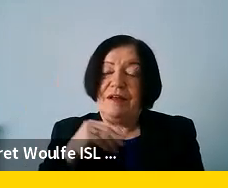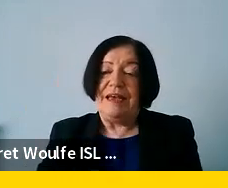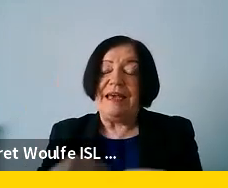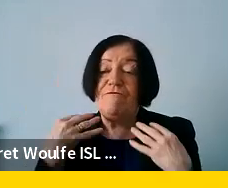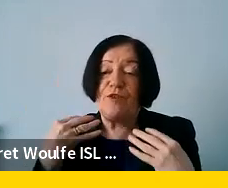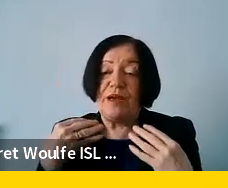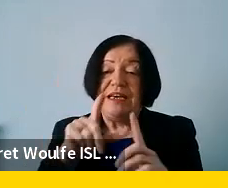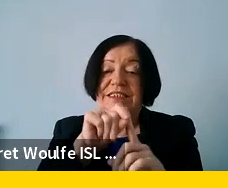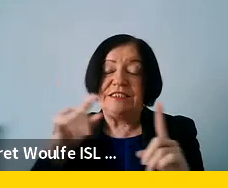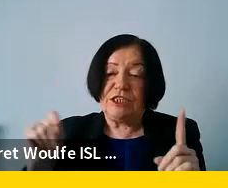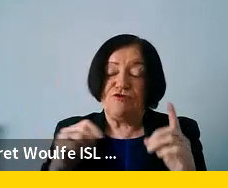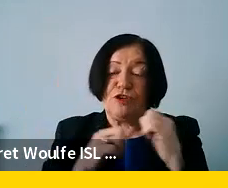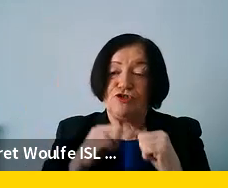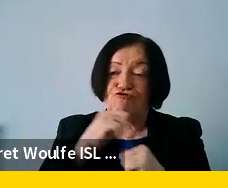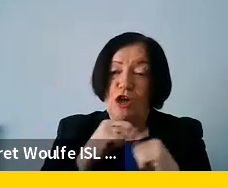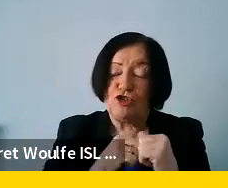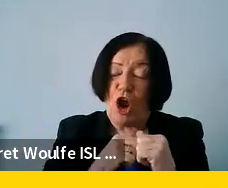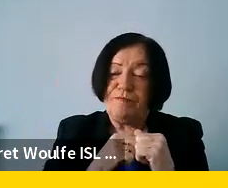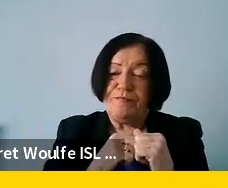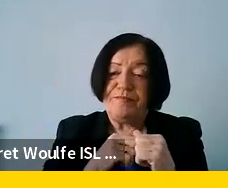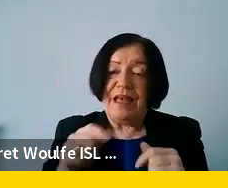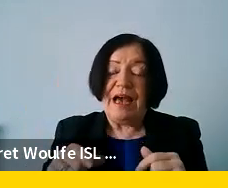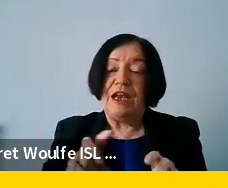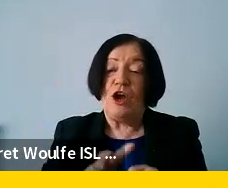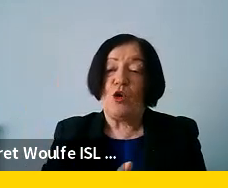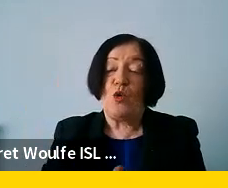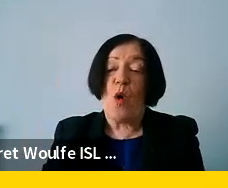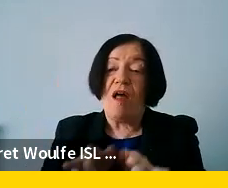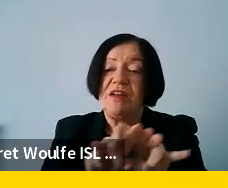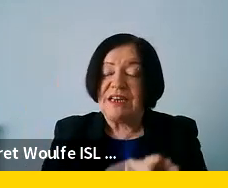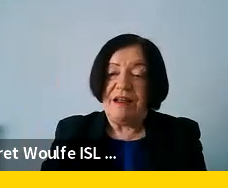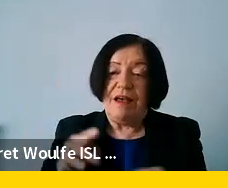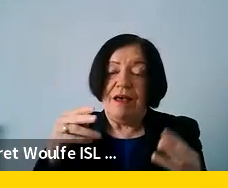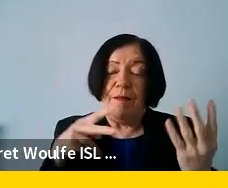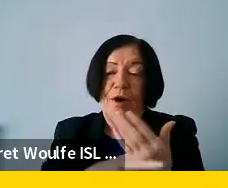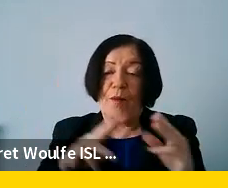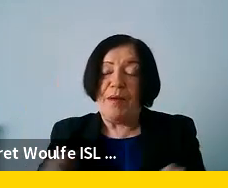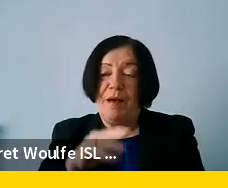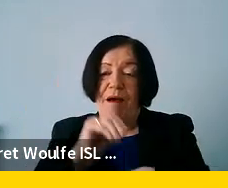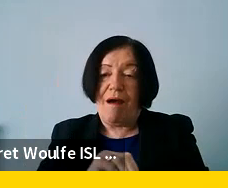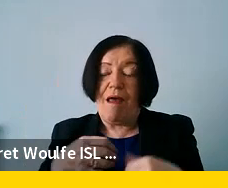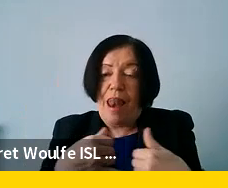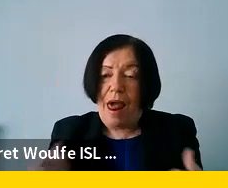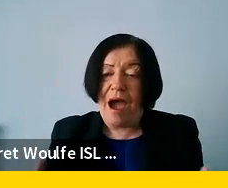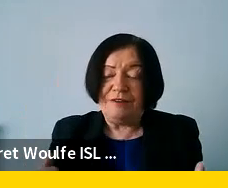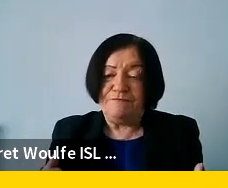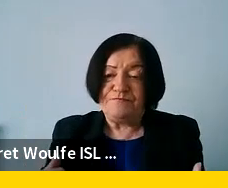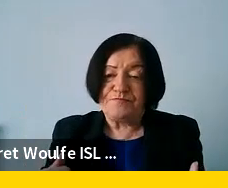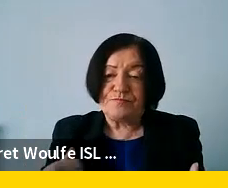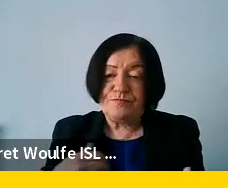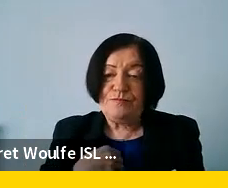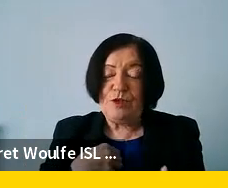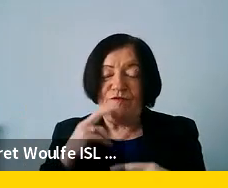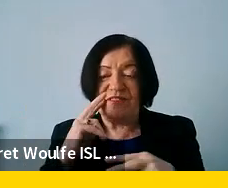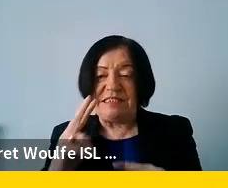digital infrastructures, and also equality amongst people online. So what we have